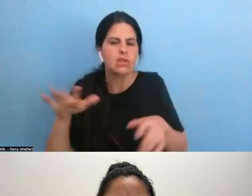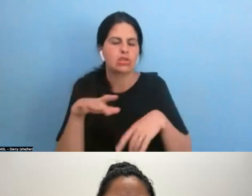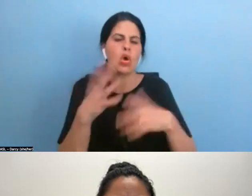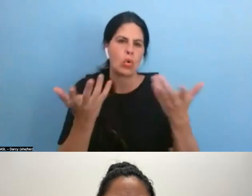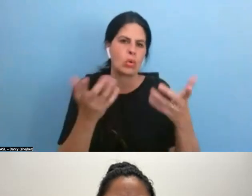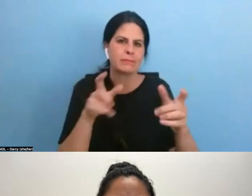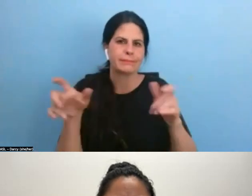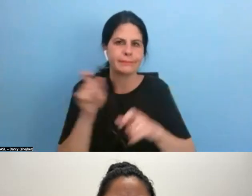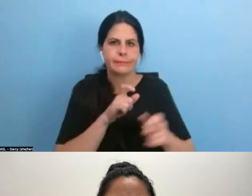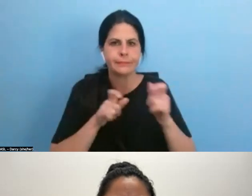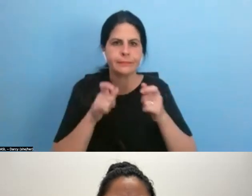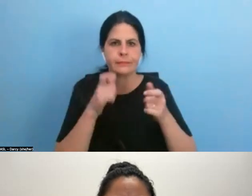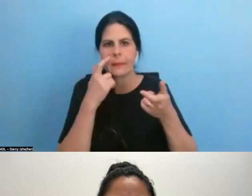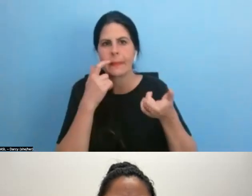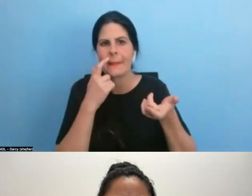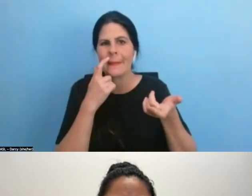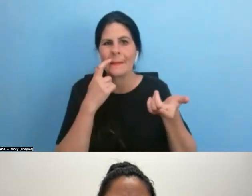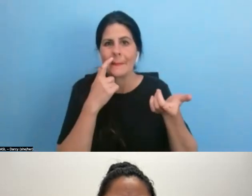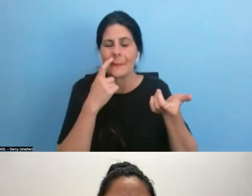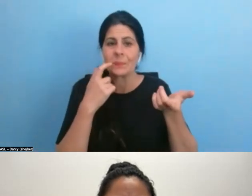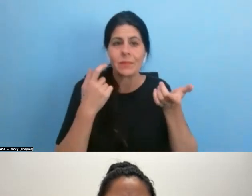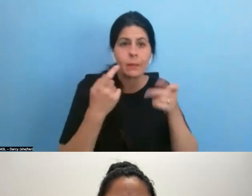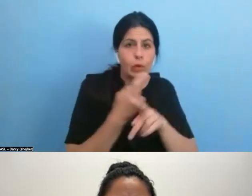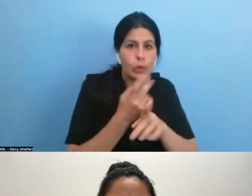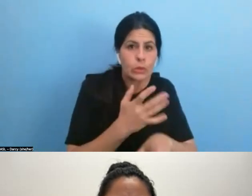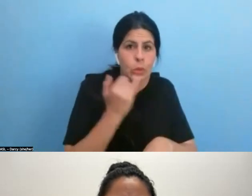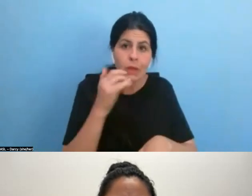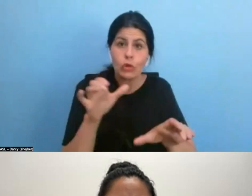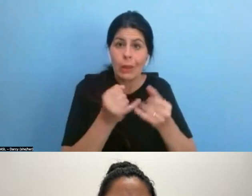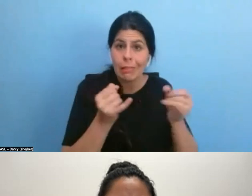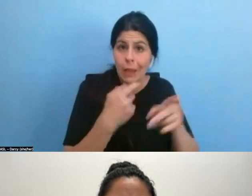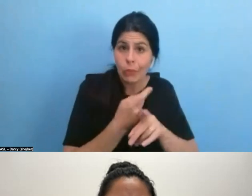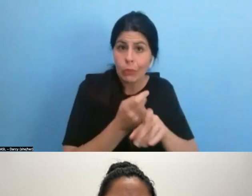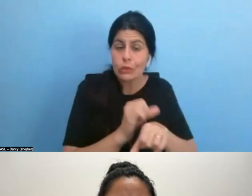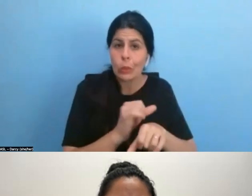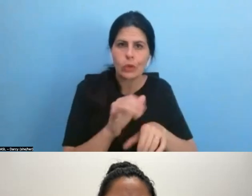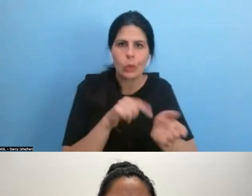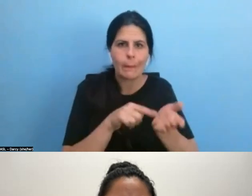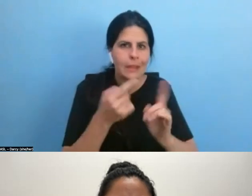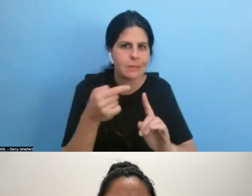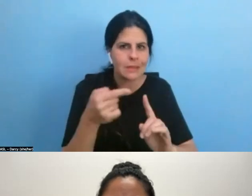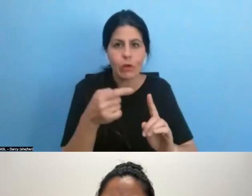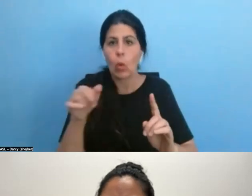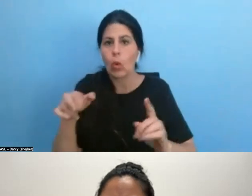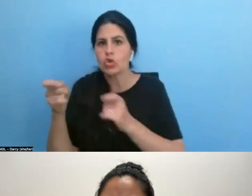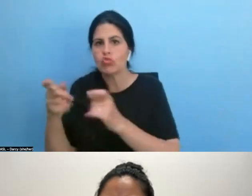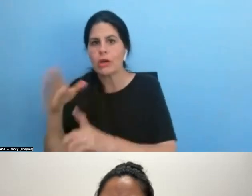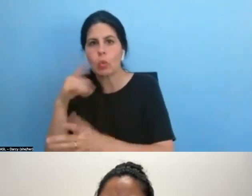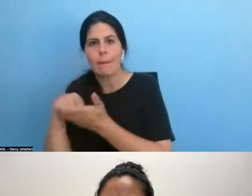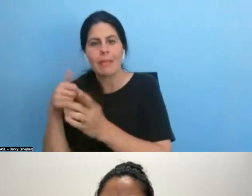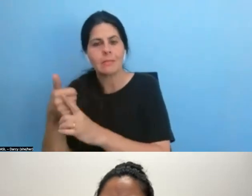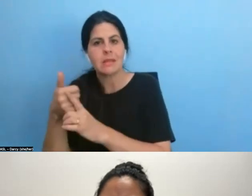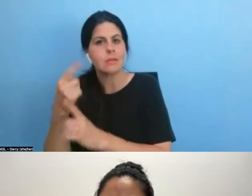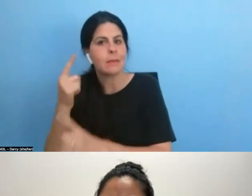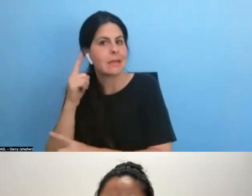work. A director will be paid specifically to be the sound recordist on her own film. That is by the way, how